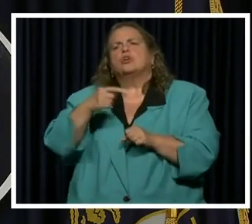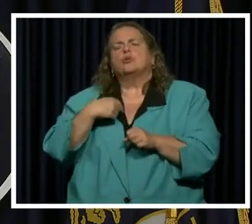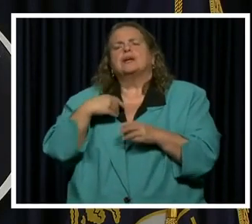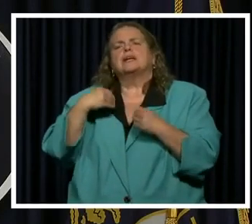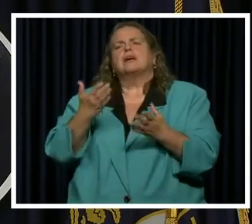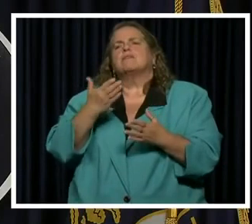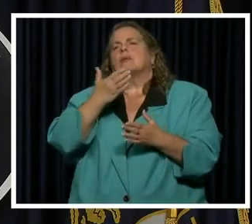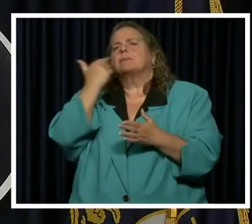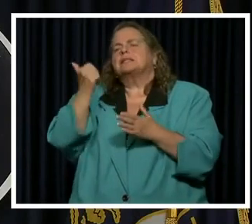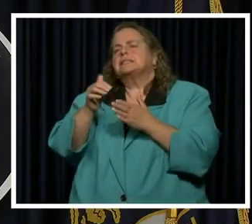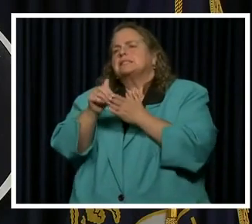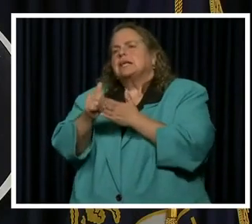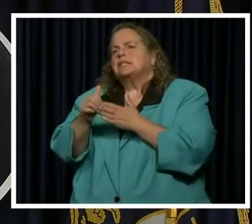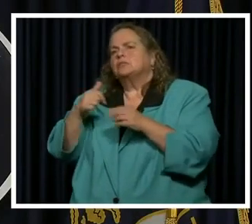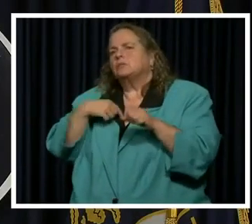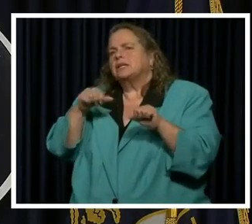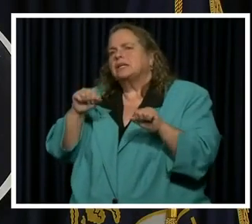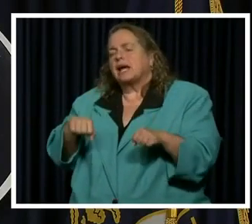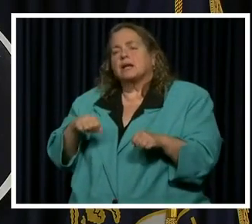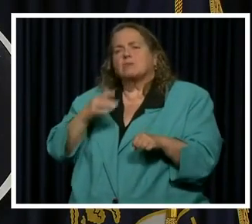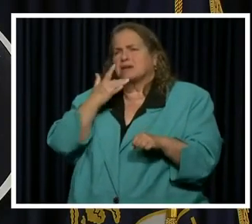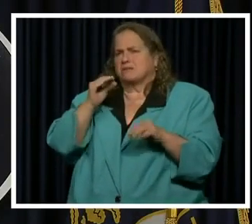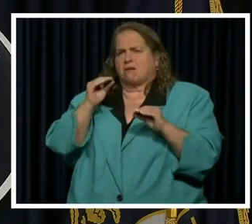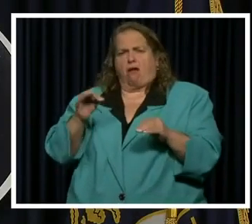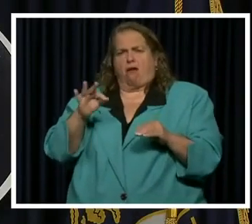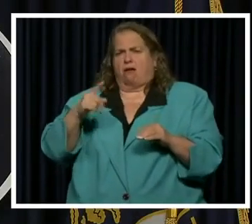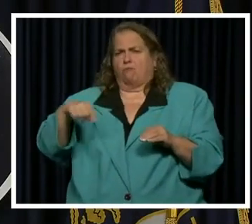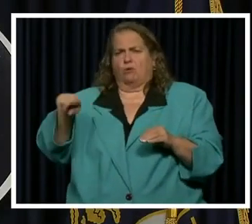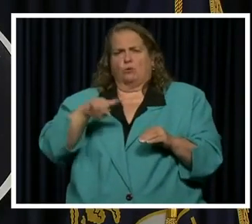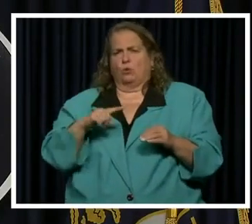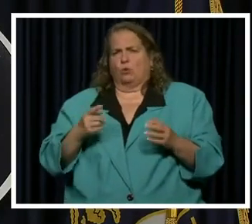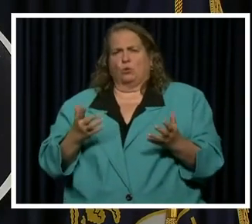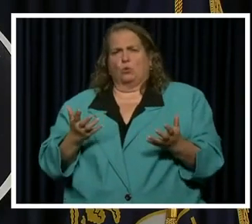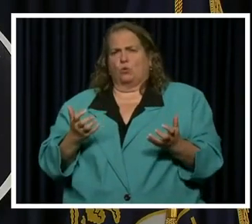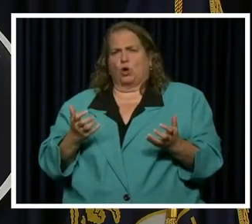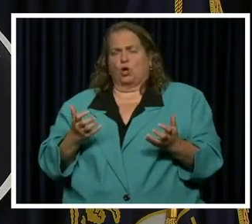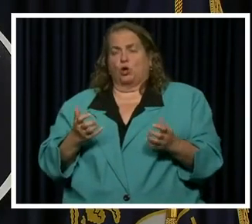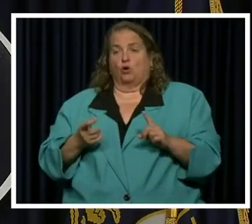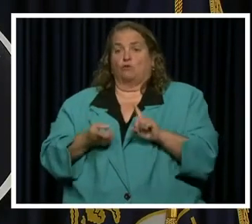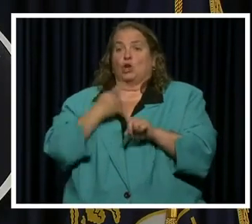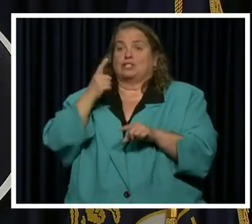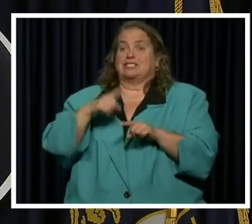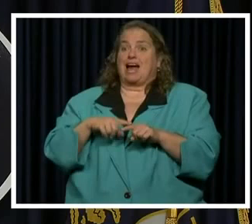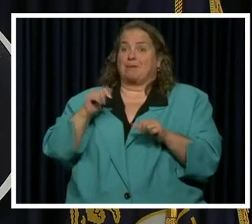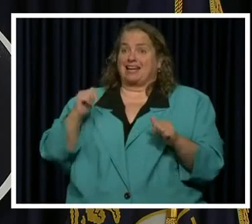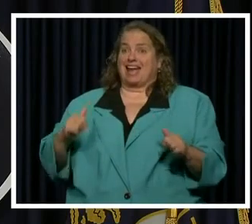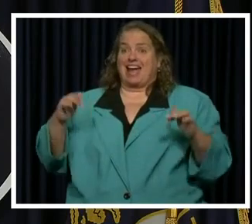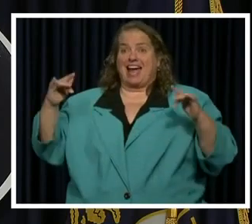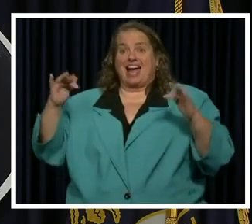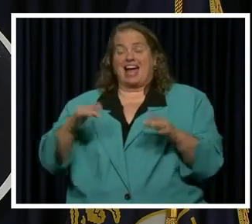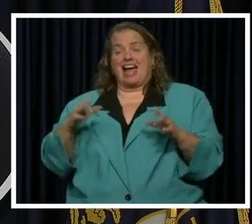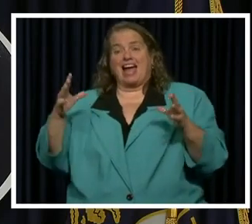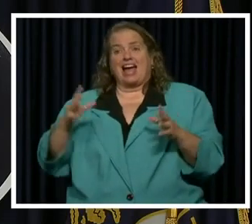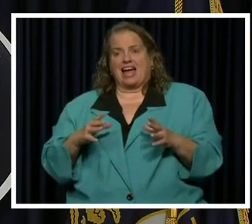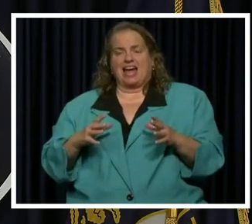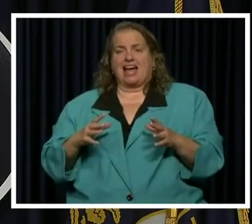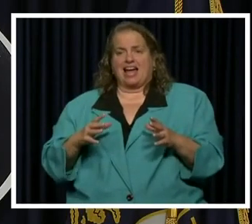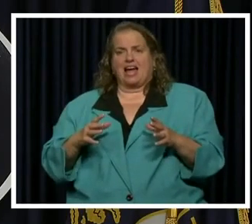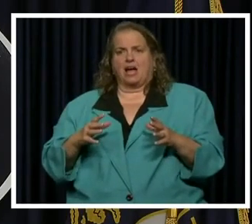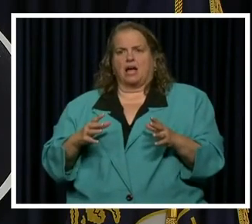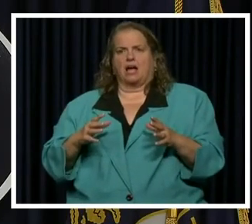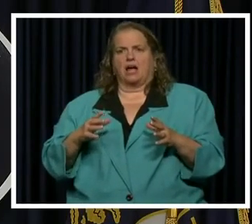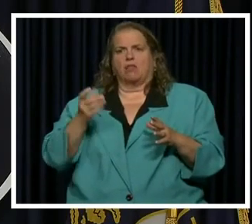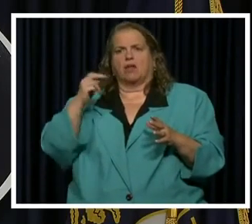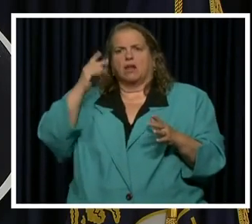give the best guidance we can because none of you want a first time you're able to get together to to lead to health